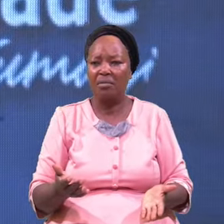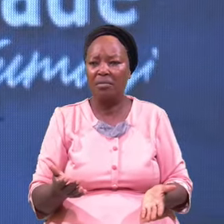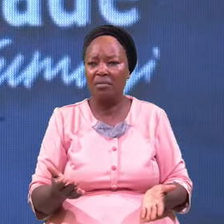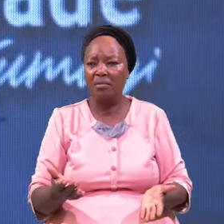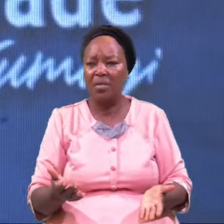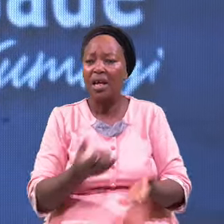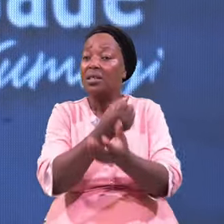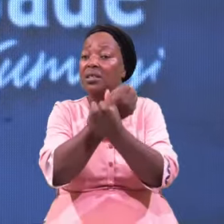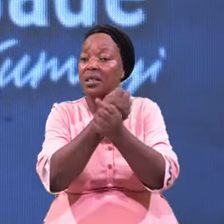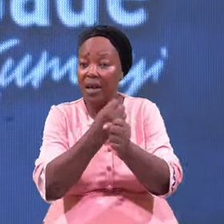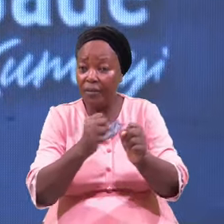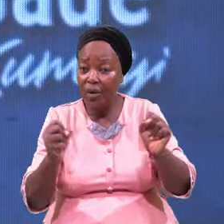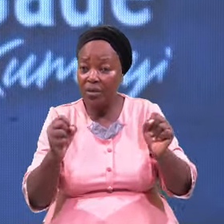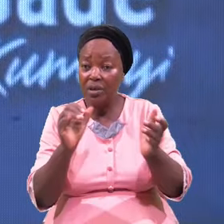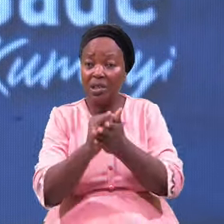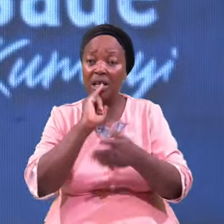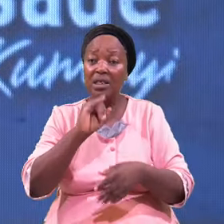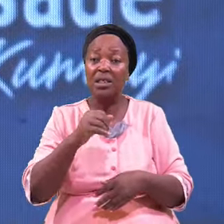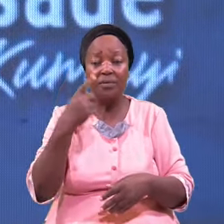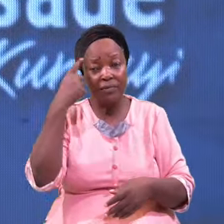Salvation That For Eternal